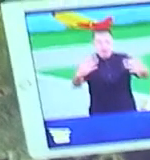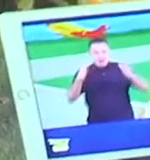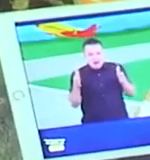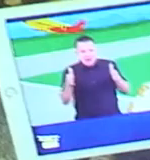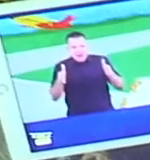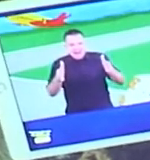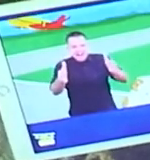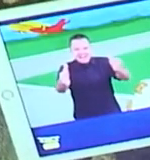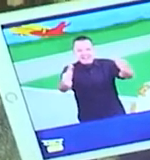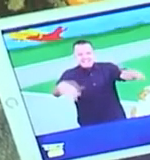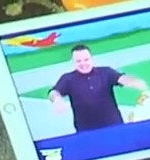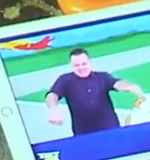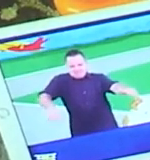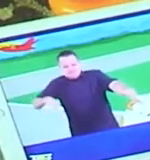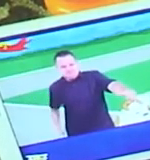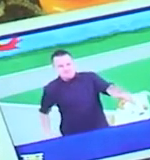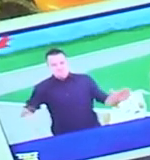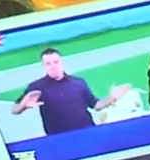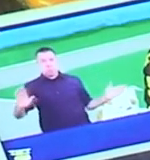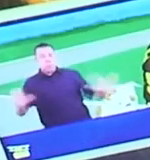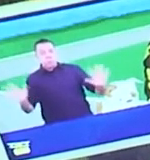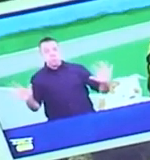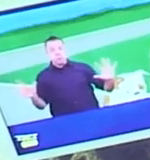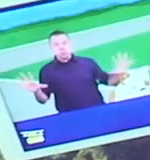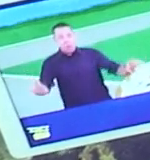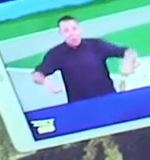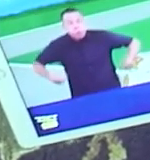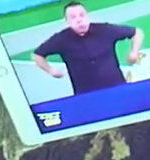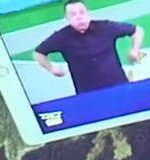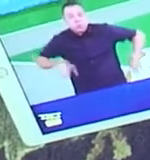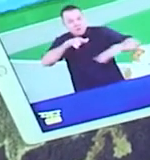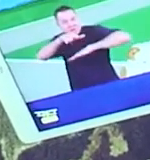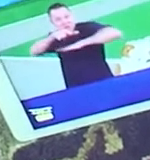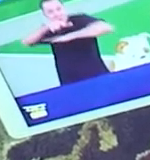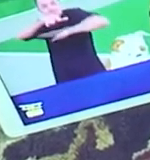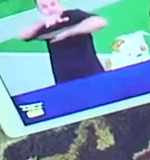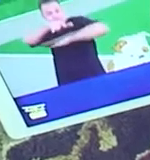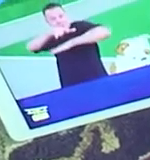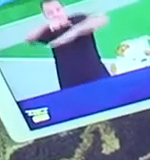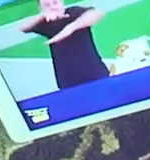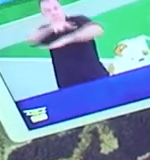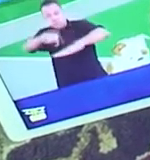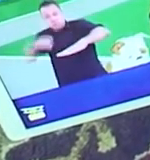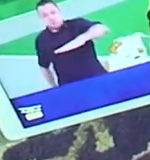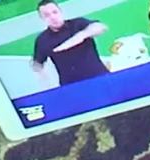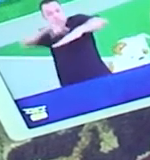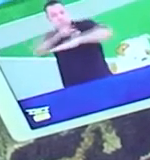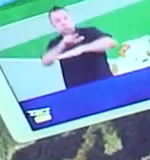This is important because of kids like her. Meet Lucy. She's eight months old.